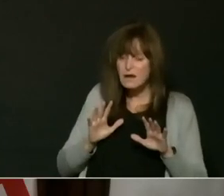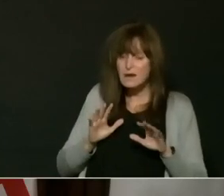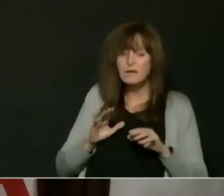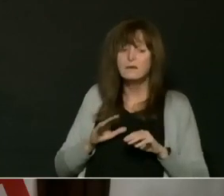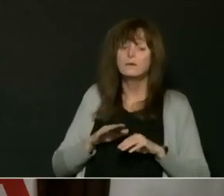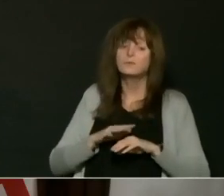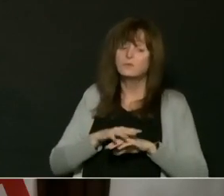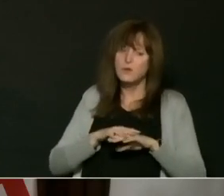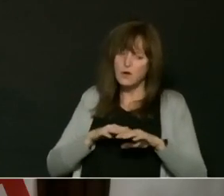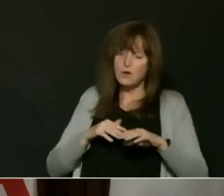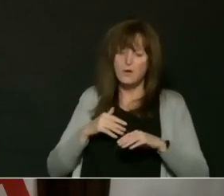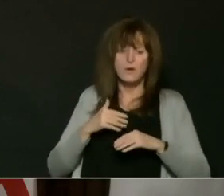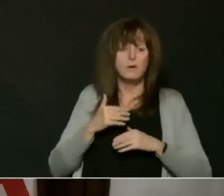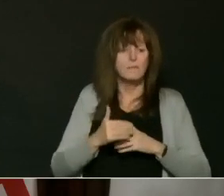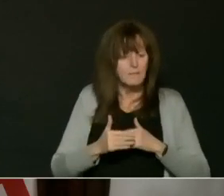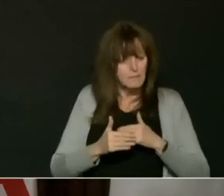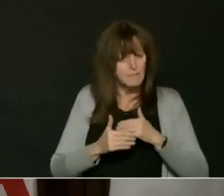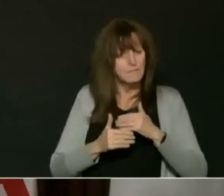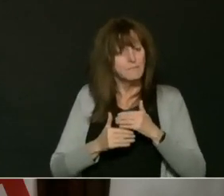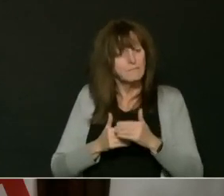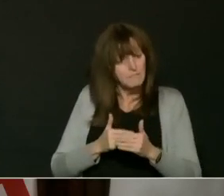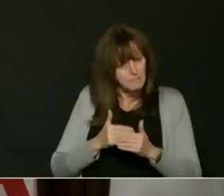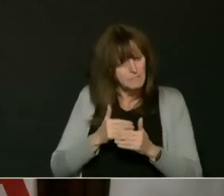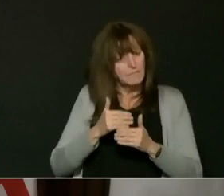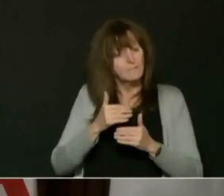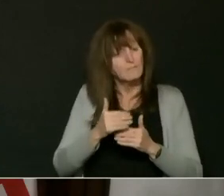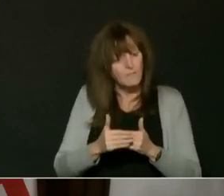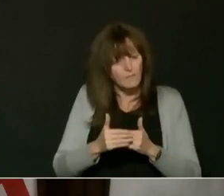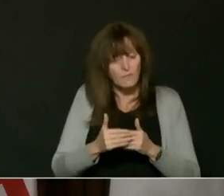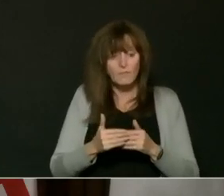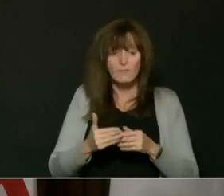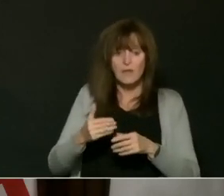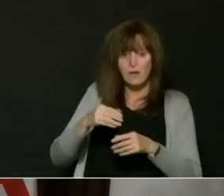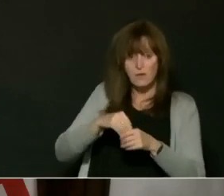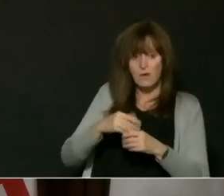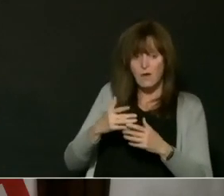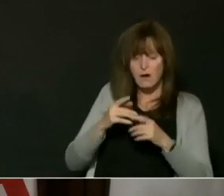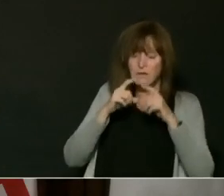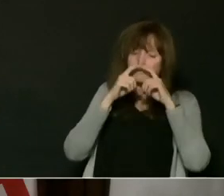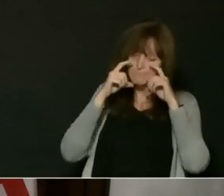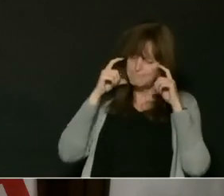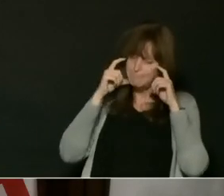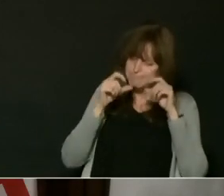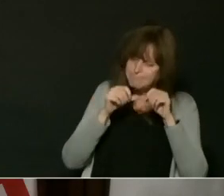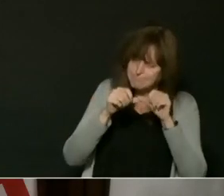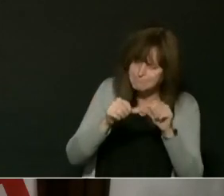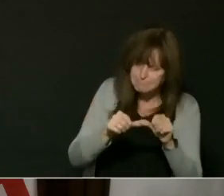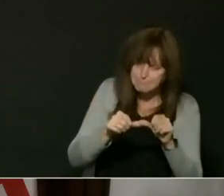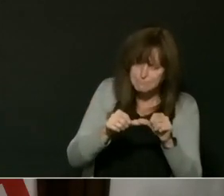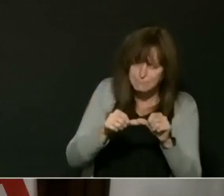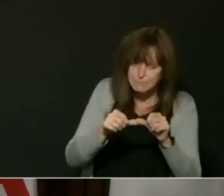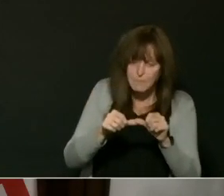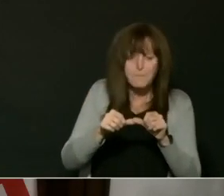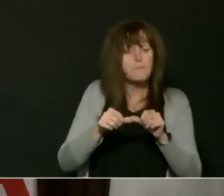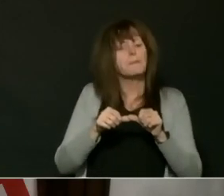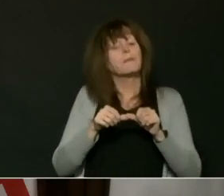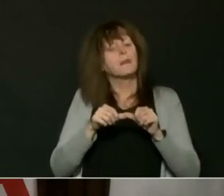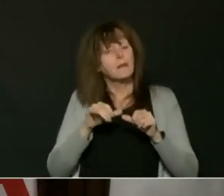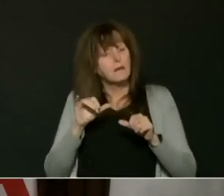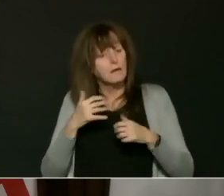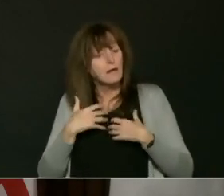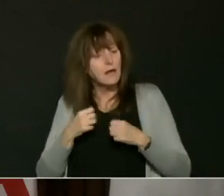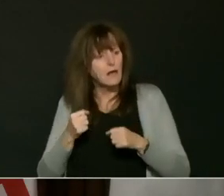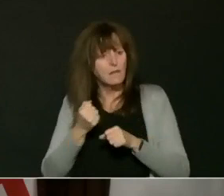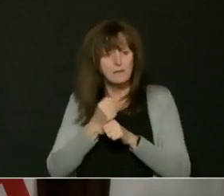approach. This includes keeping our masks on a while longer and that health and safety plans are in place to keep public